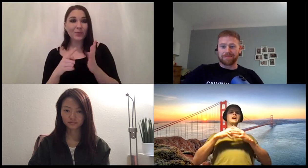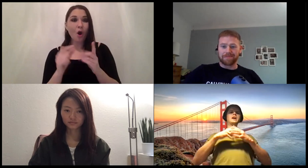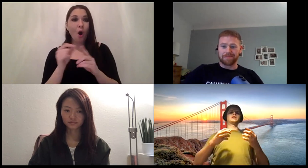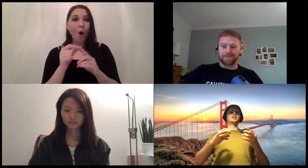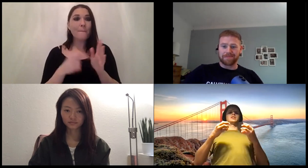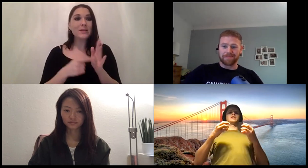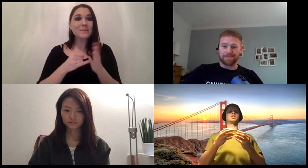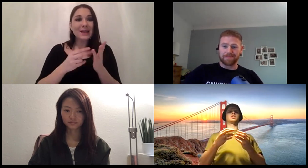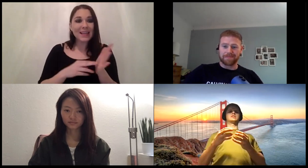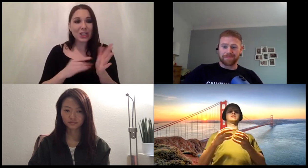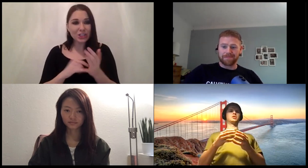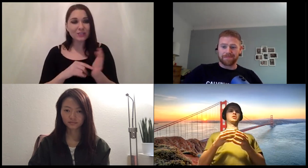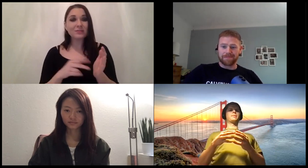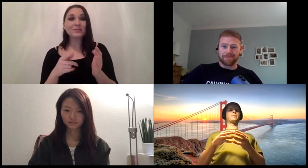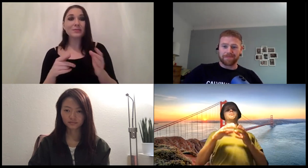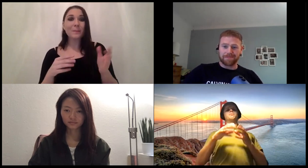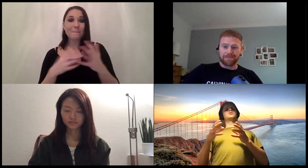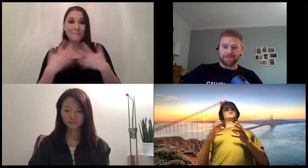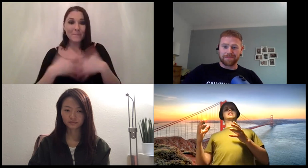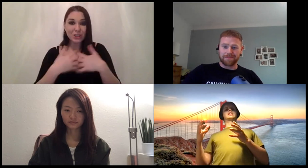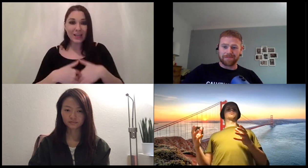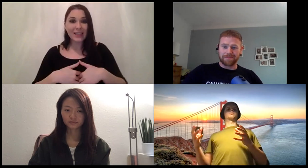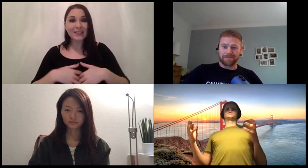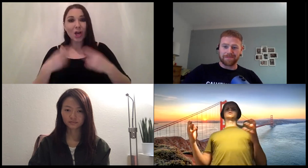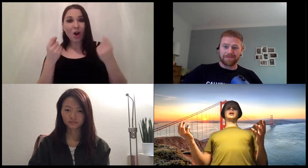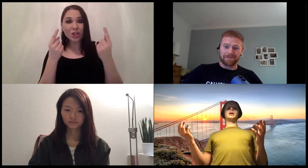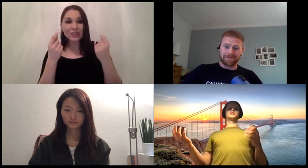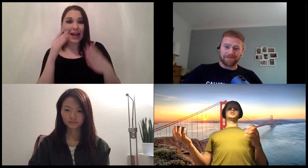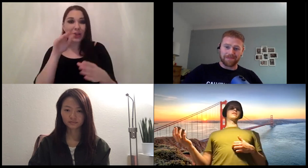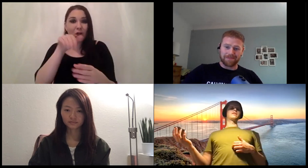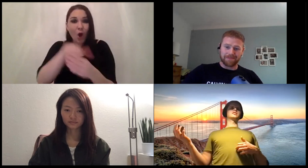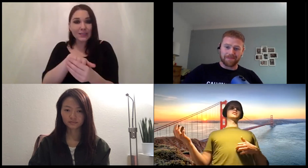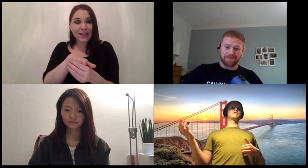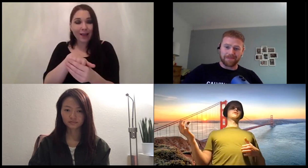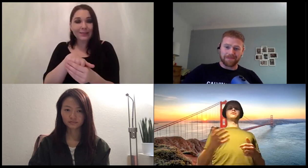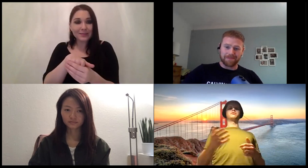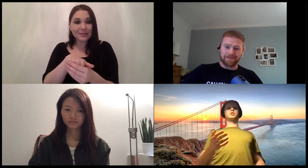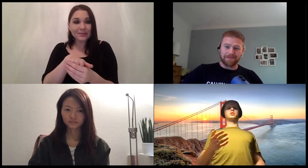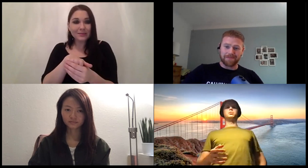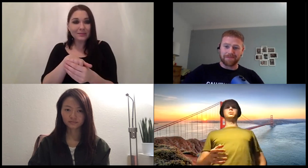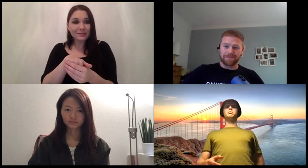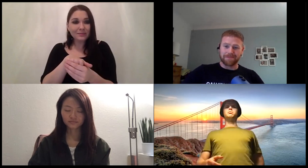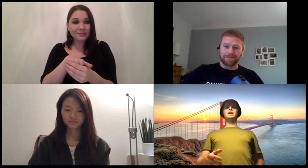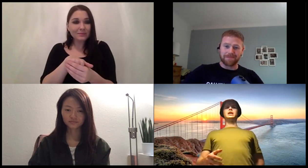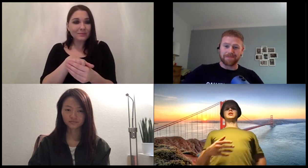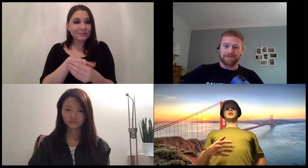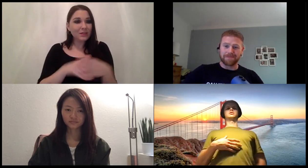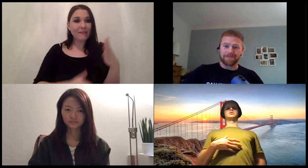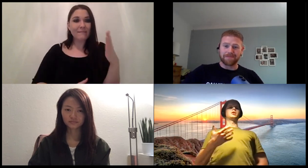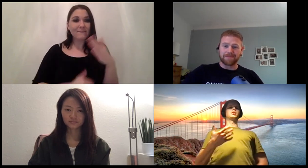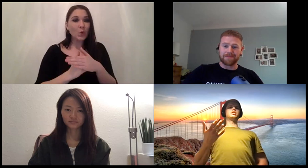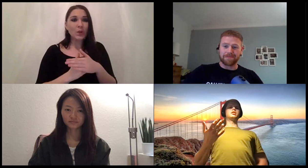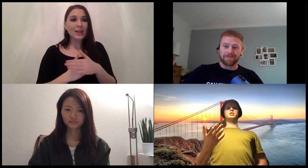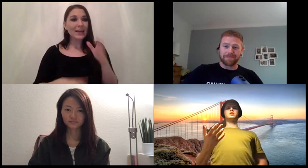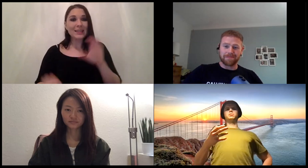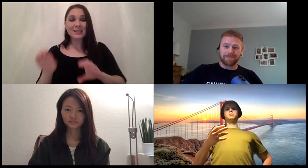to understand the context that you're in maybe you can get help right so the ai project canvas doesn't have to be filled out completely by a data scientist and i